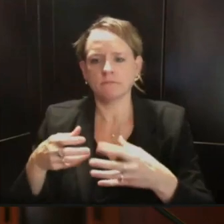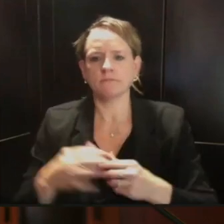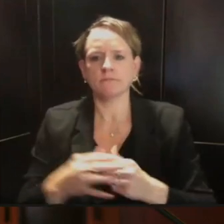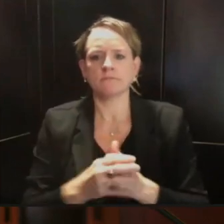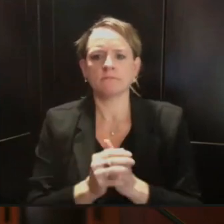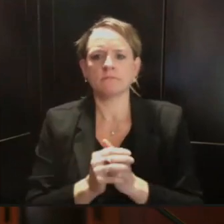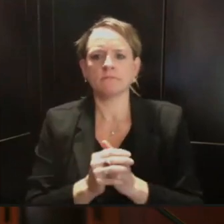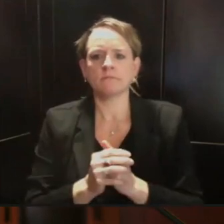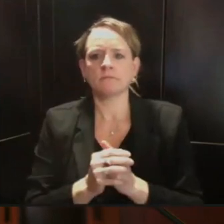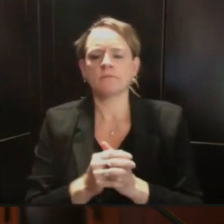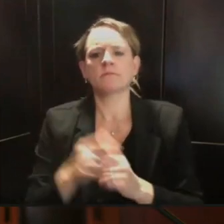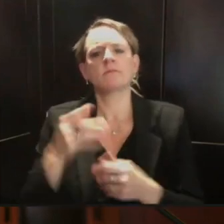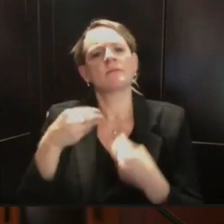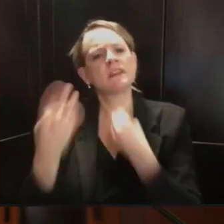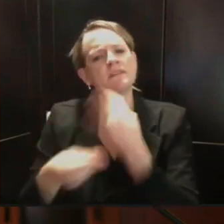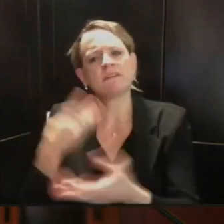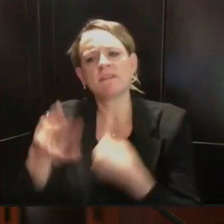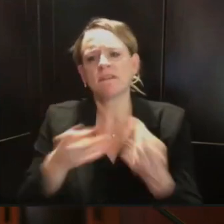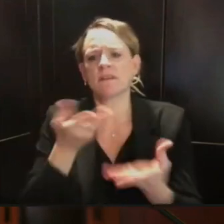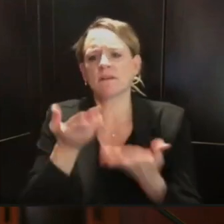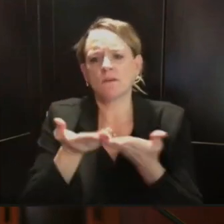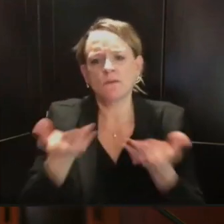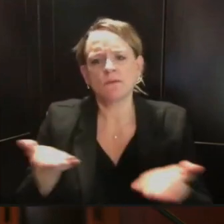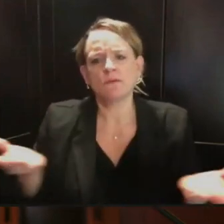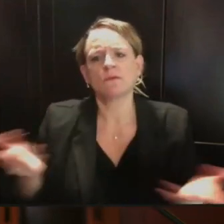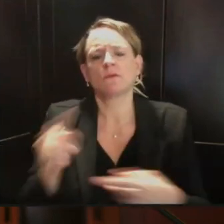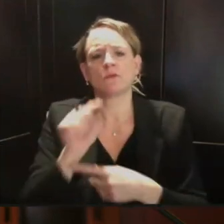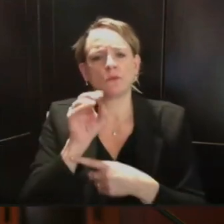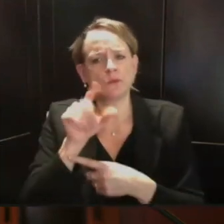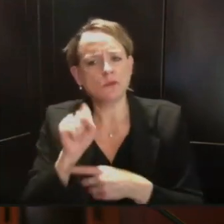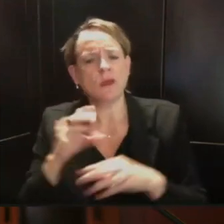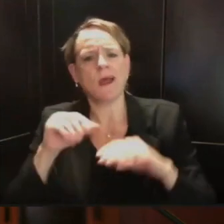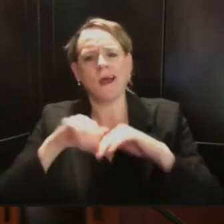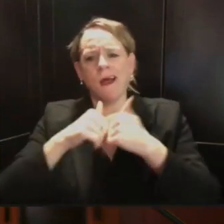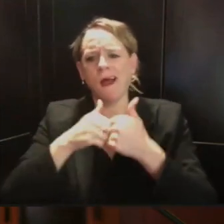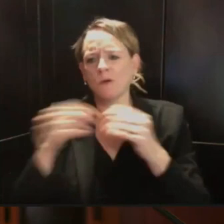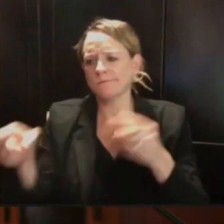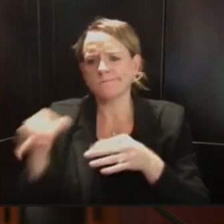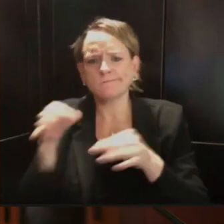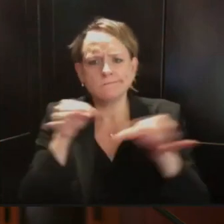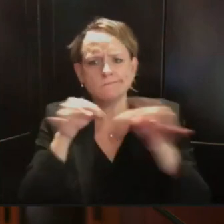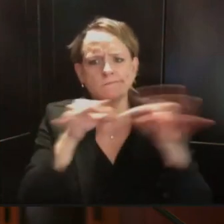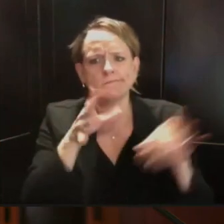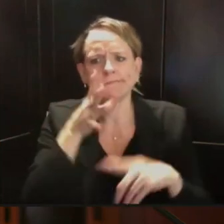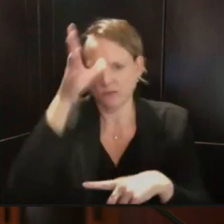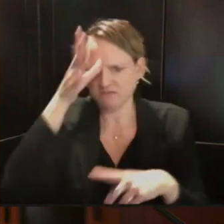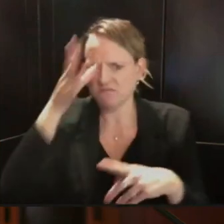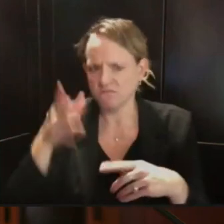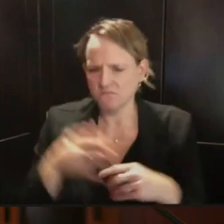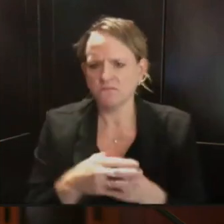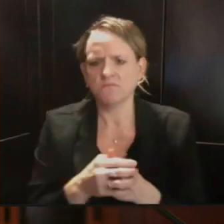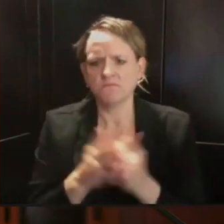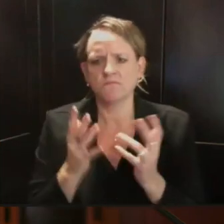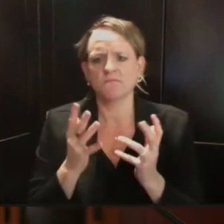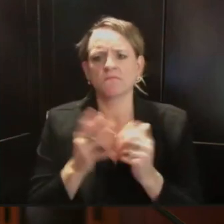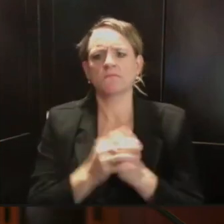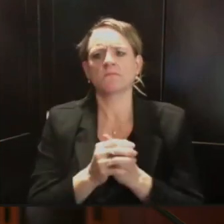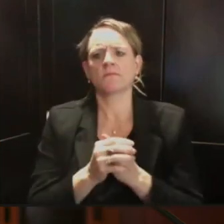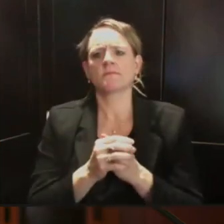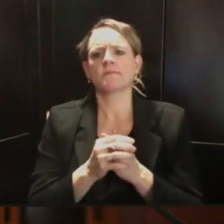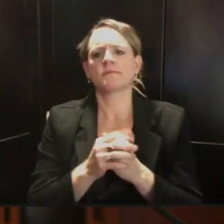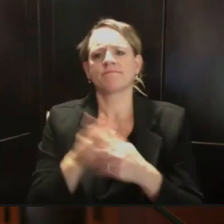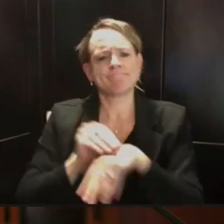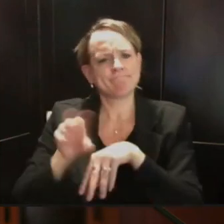parents? The kinds of mitigation, you know, everything from cleaning to other strategies that schools can